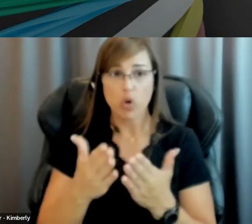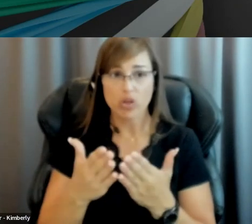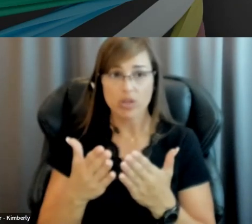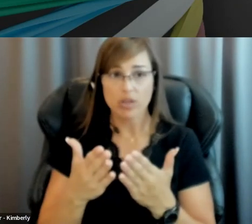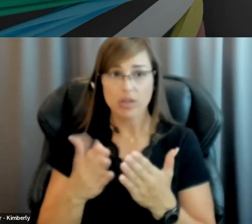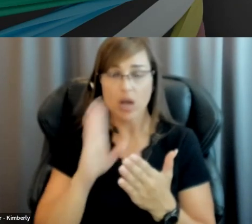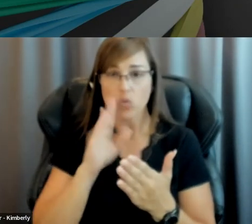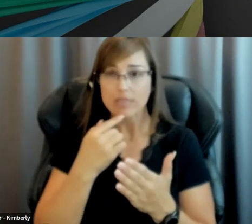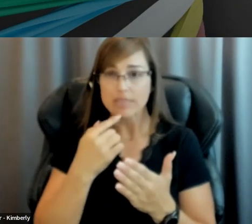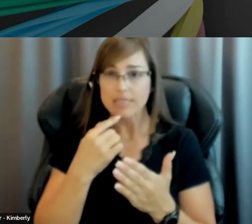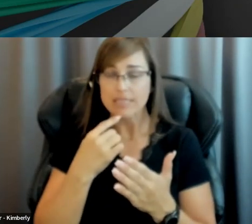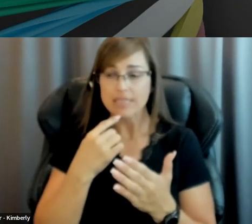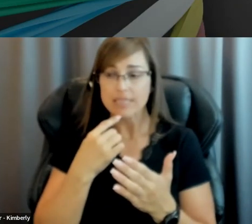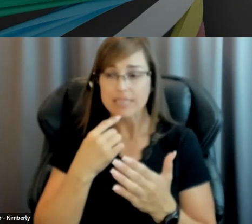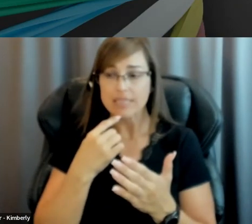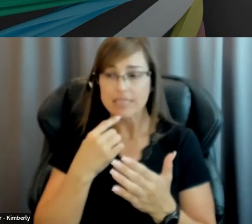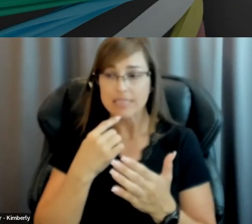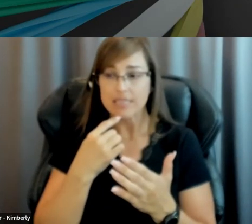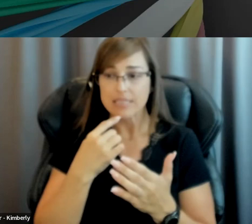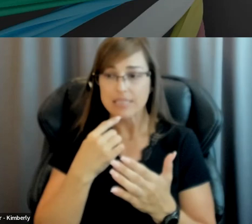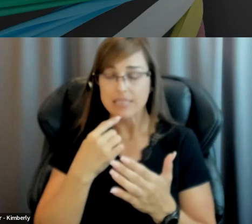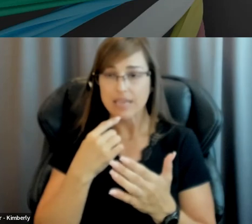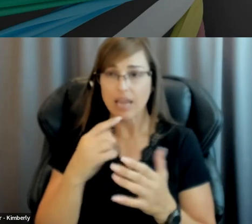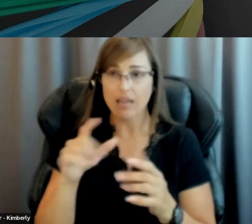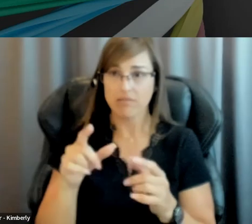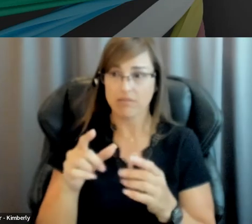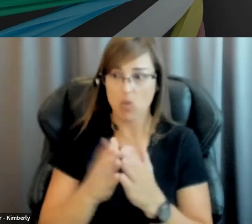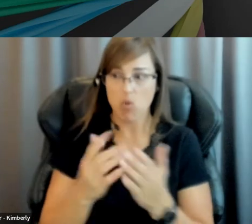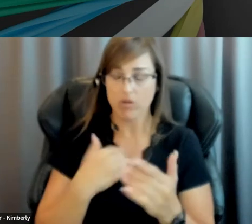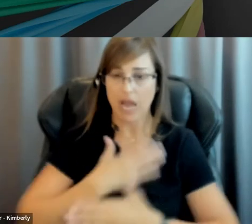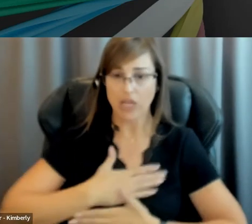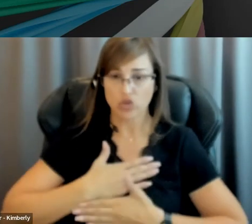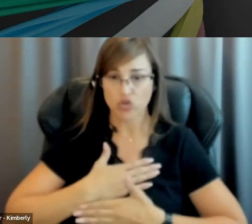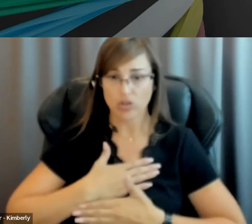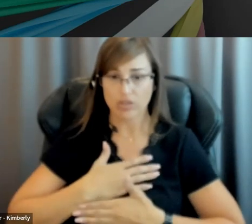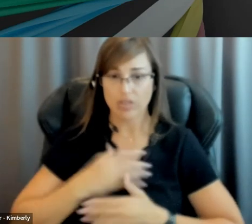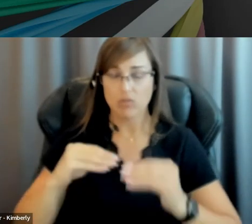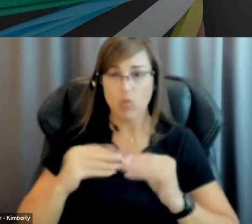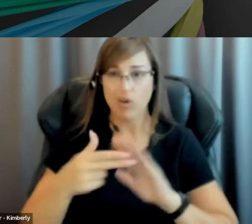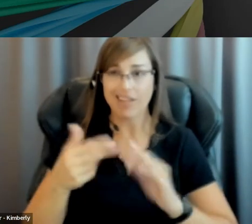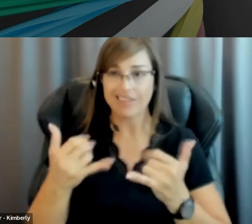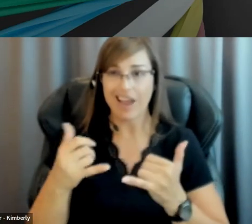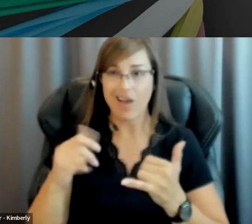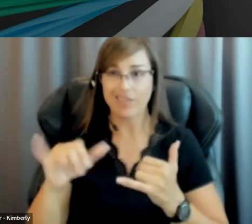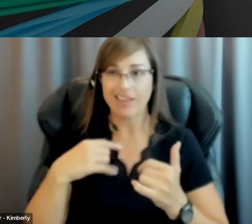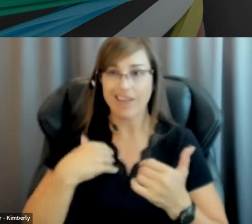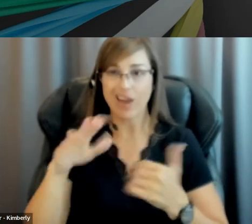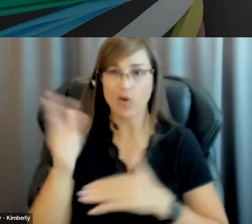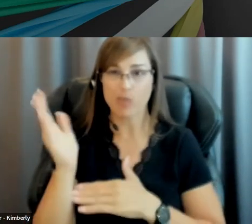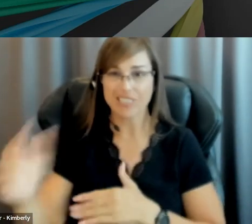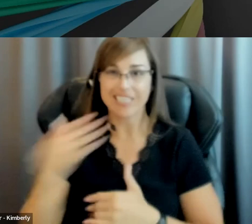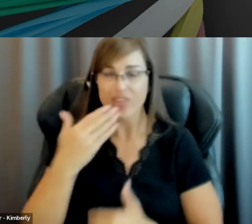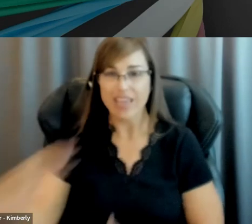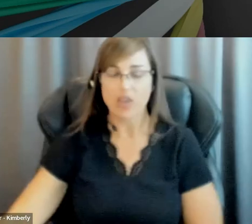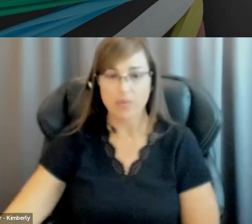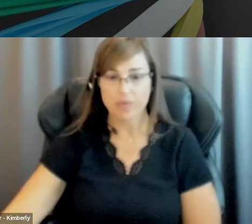I will say that the richness of your book, which I very much enjoyed, is even more highlighted now that I've had your presentation, so thank